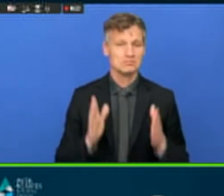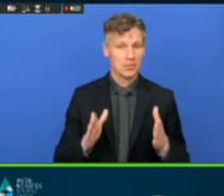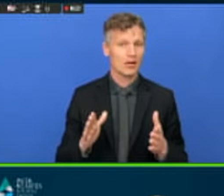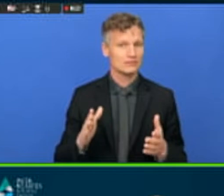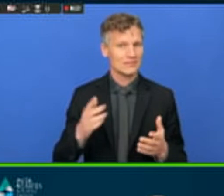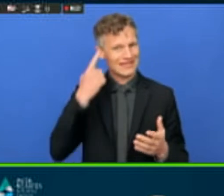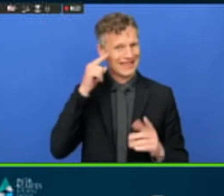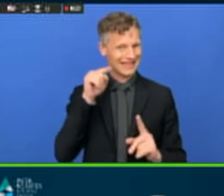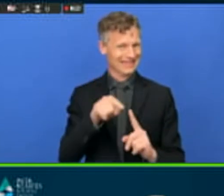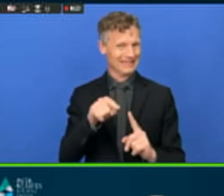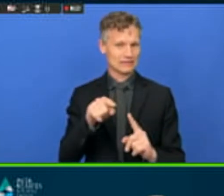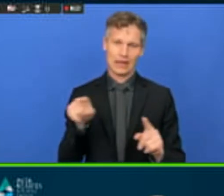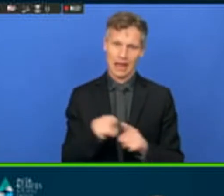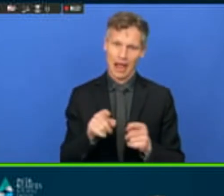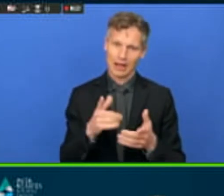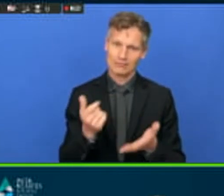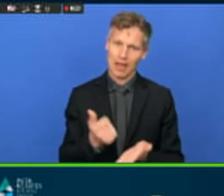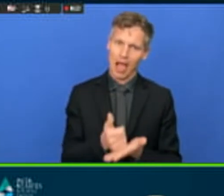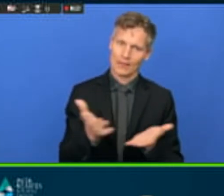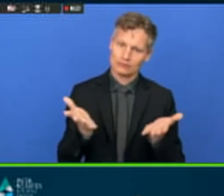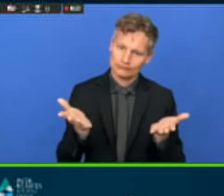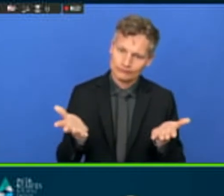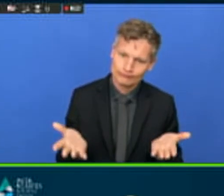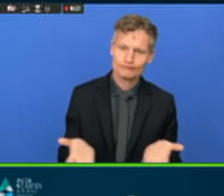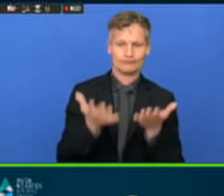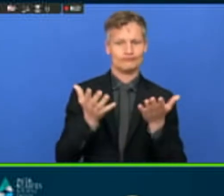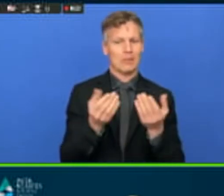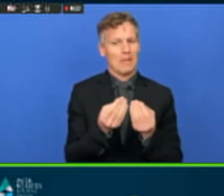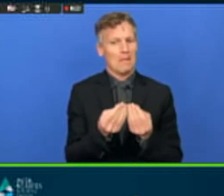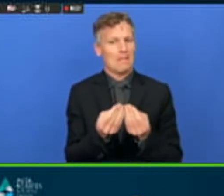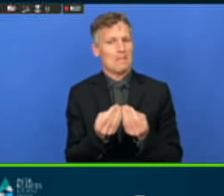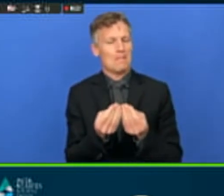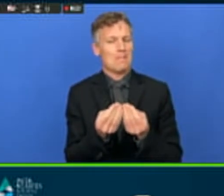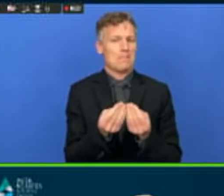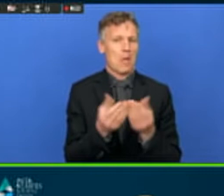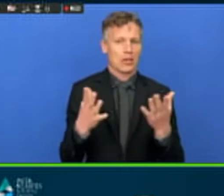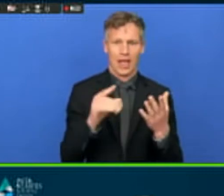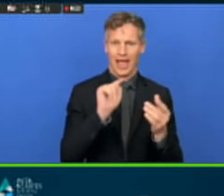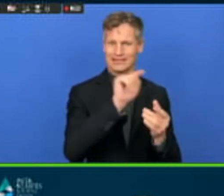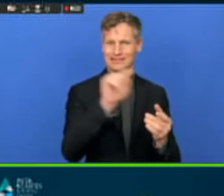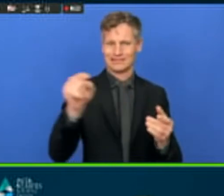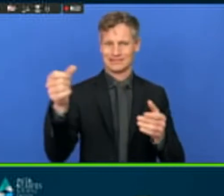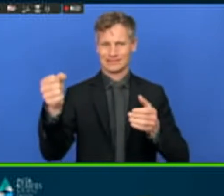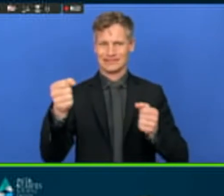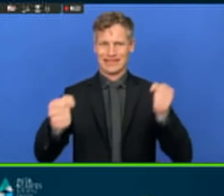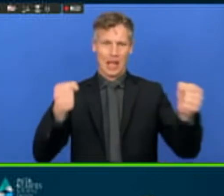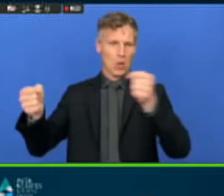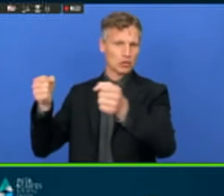dialogue at the territorial level around share objectives with clear responsibilities.